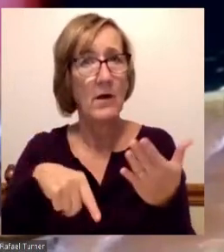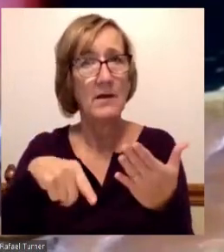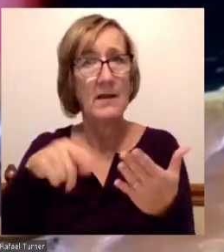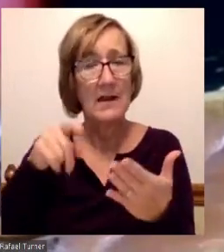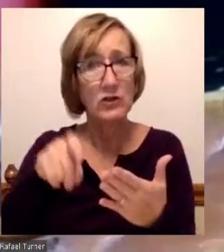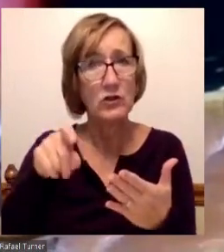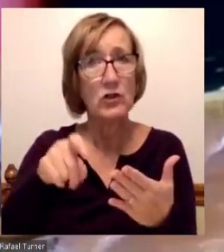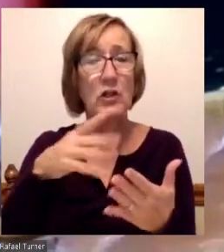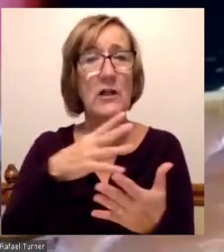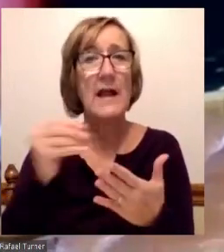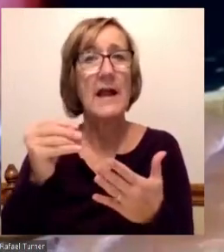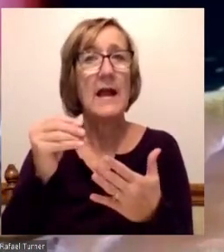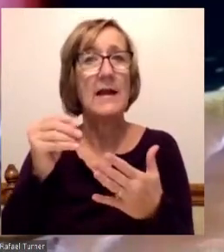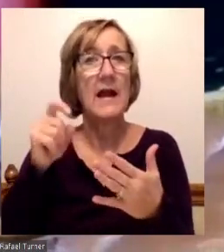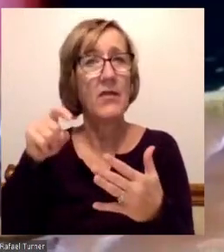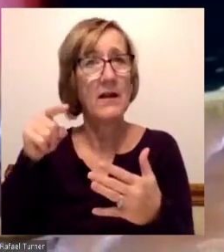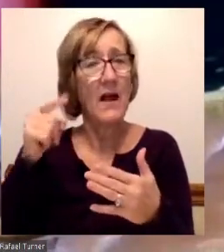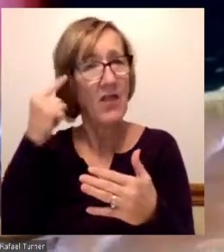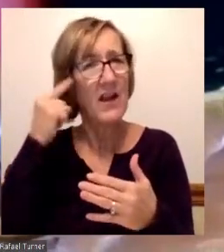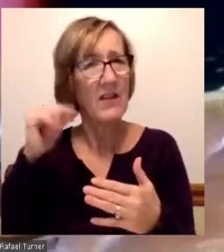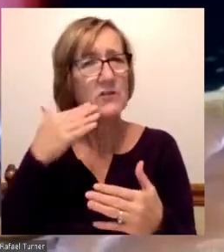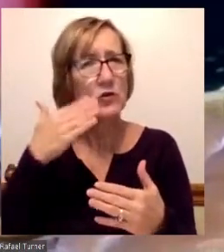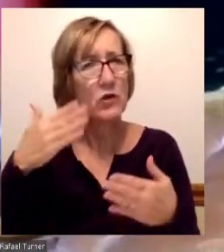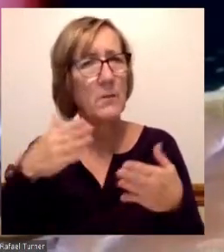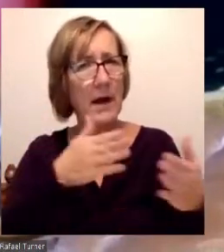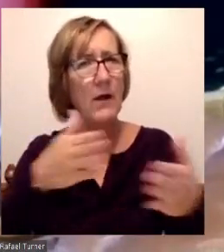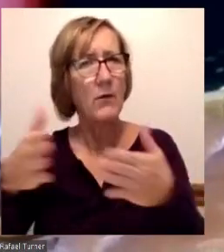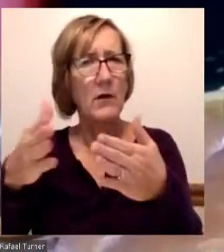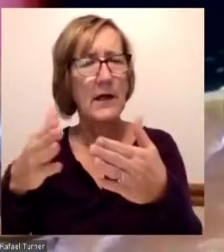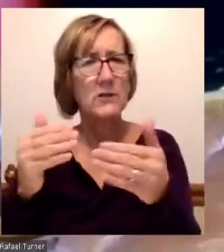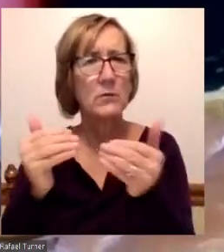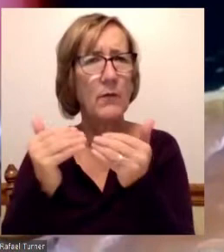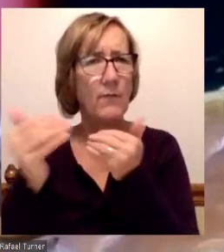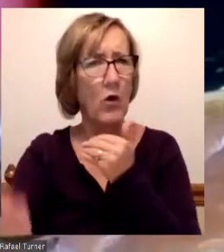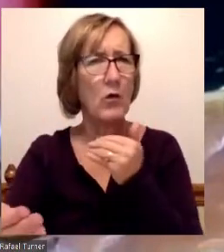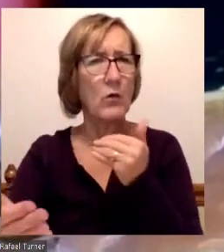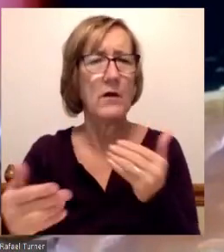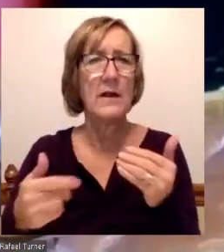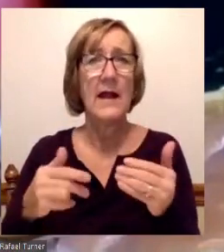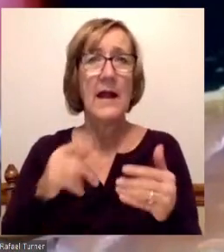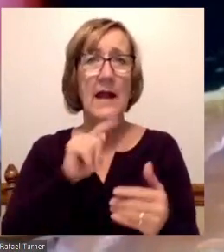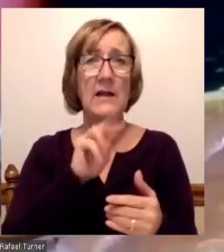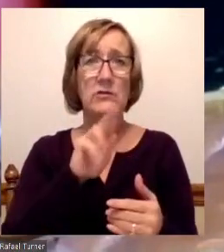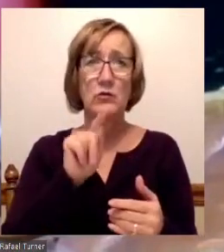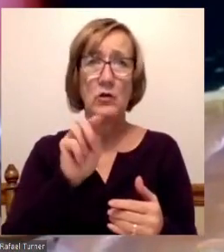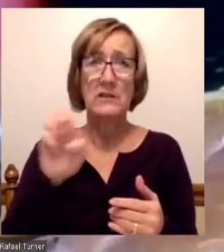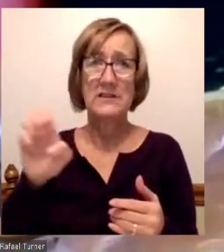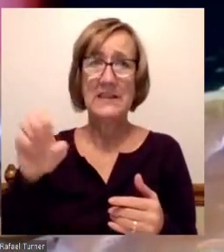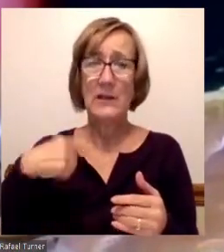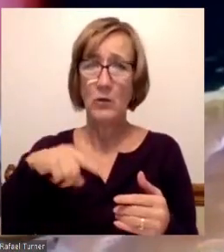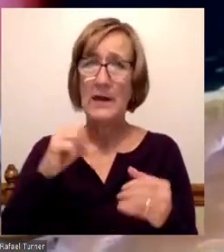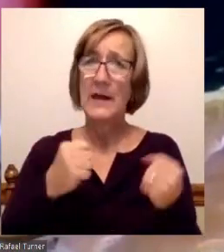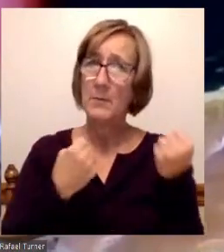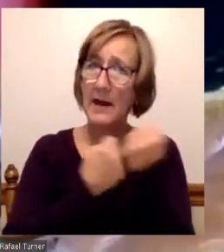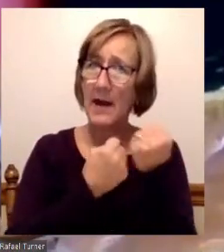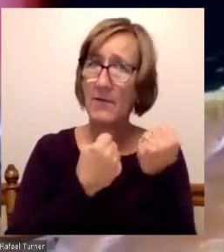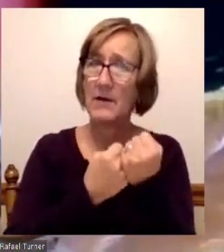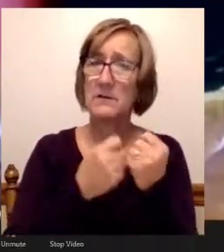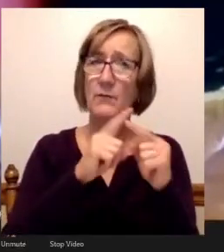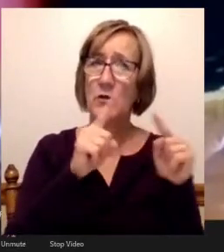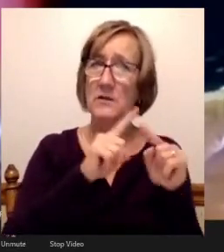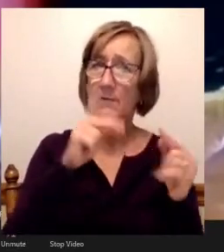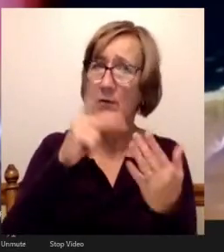sustain them moving forward. And I think we can play that essential role and as trustees we can be advocates for those programs to really make sure those things come